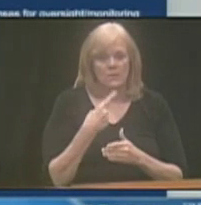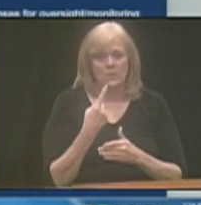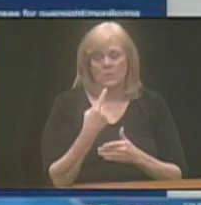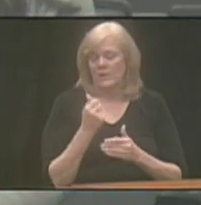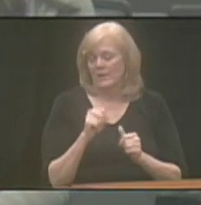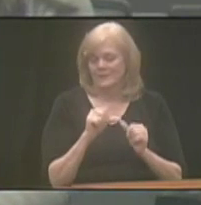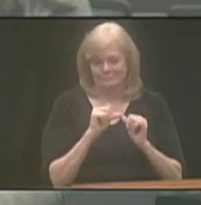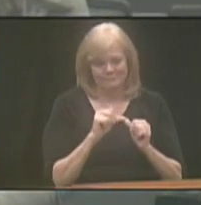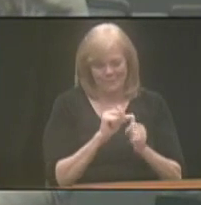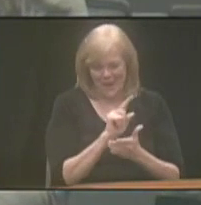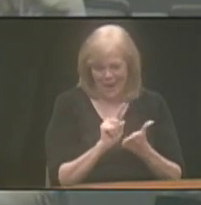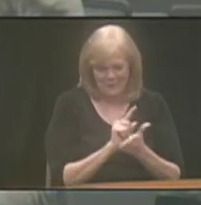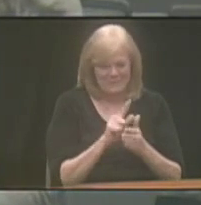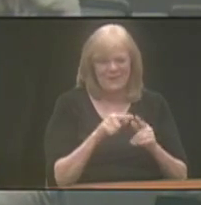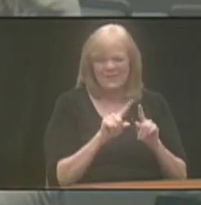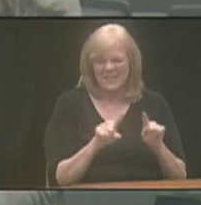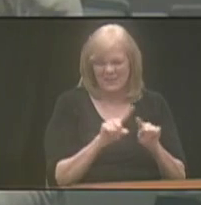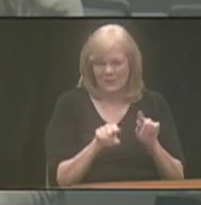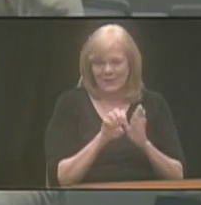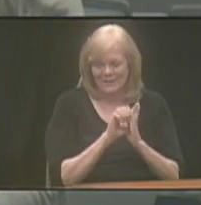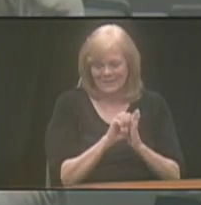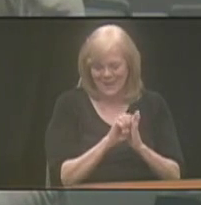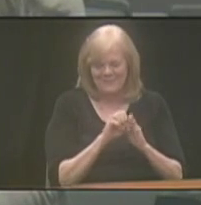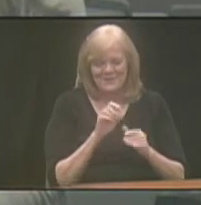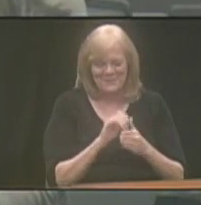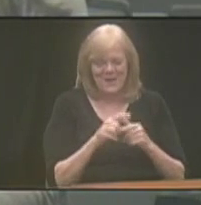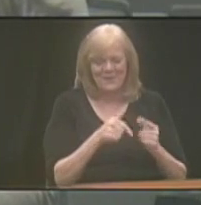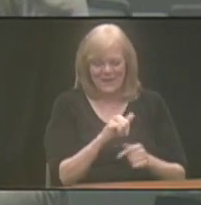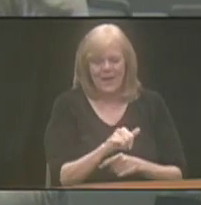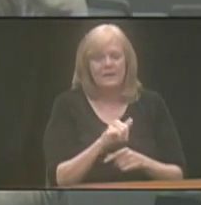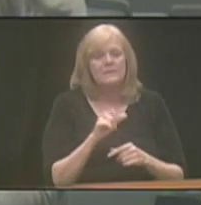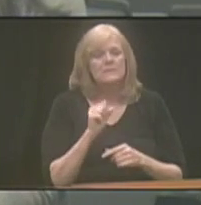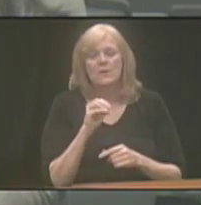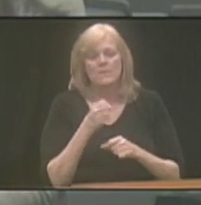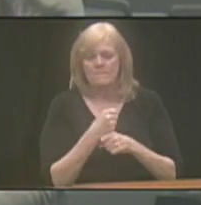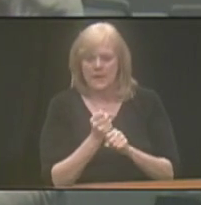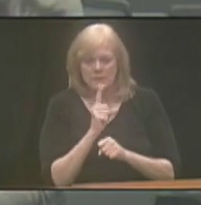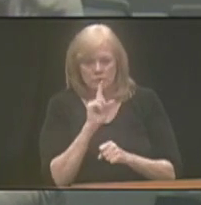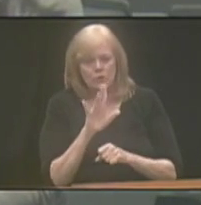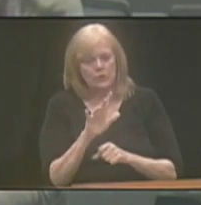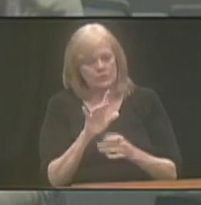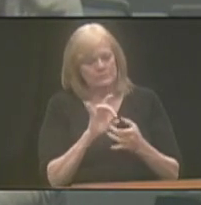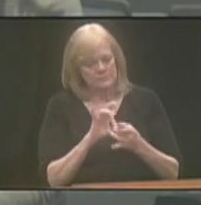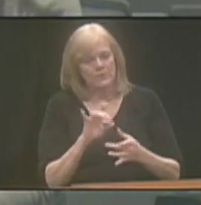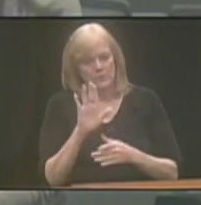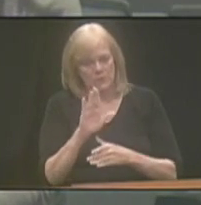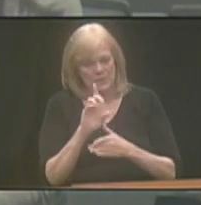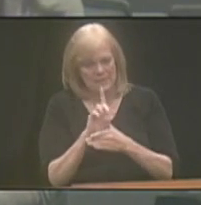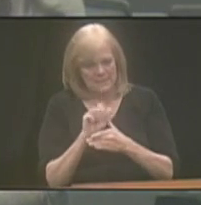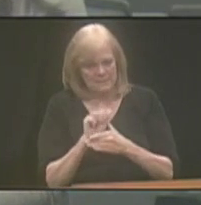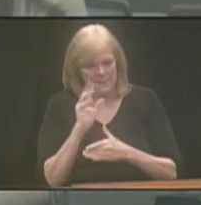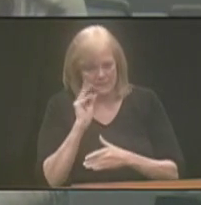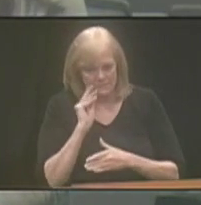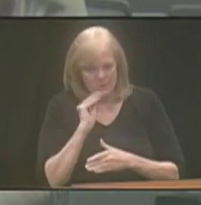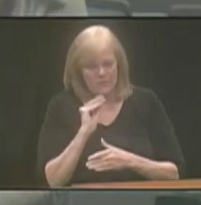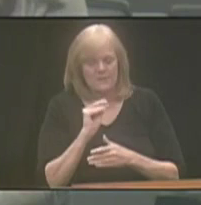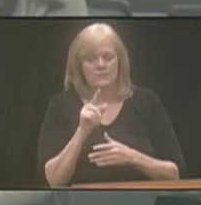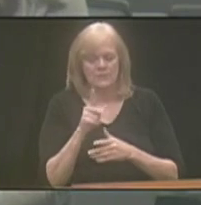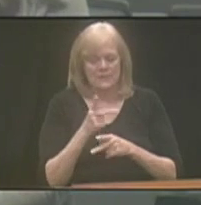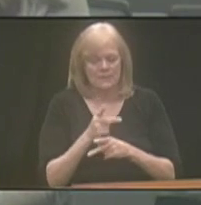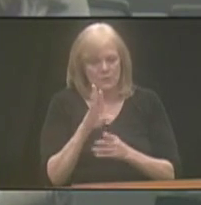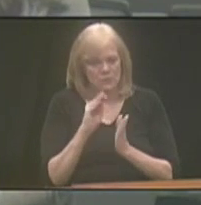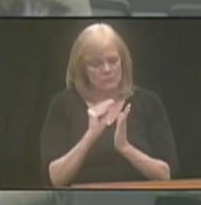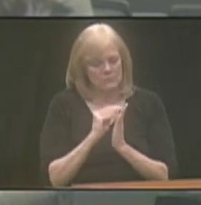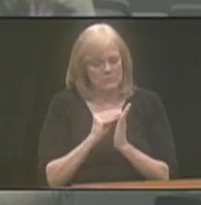go on for hours about different examples about that. So, just make sure that you're tying it to your disability experience, you're keeping your